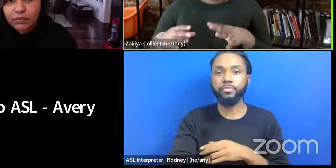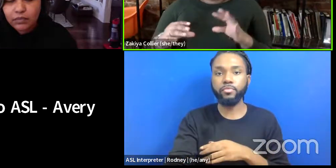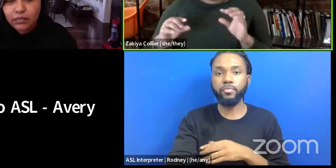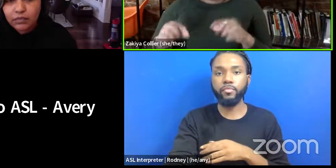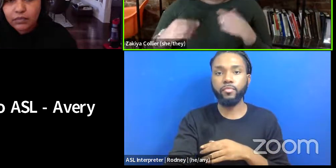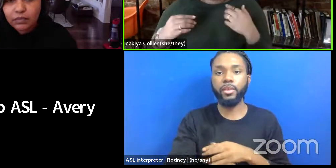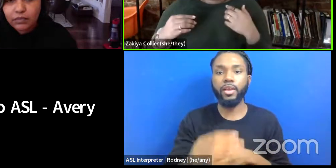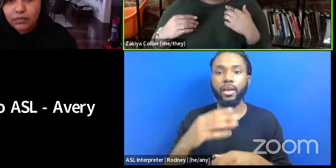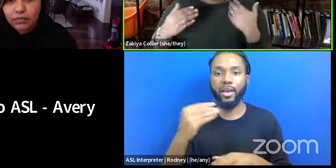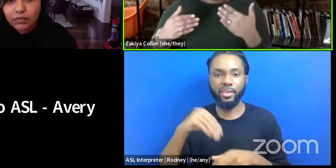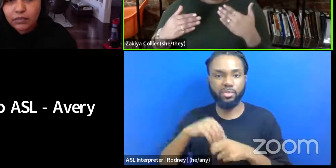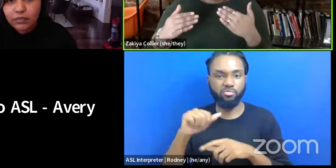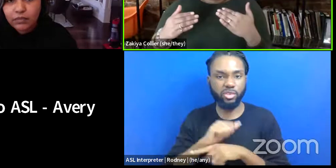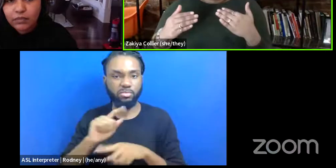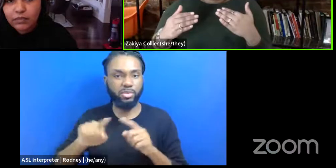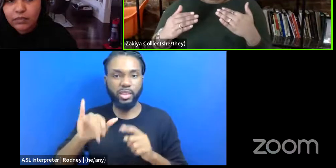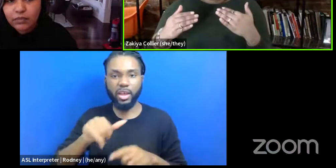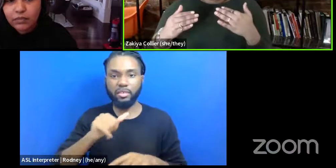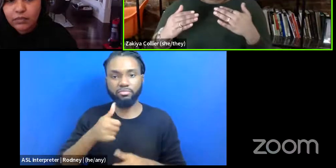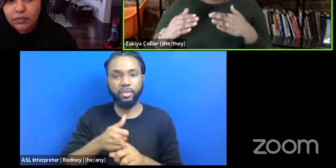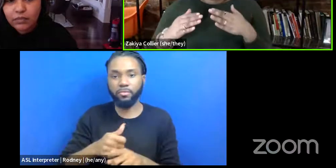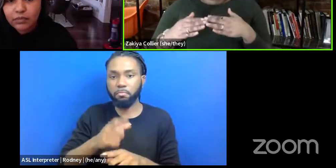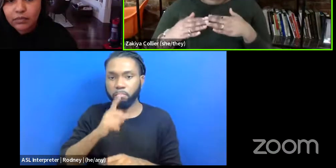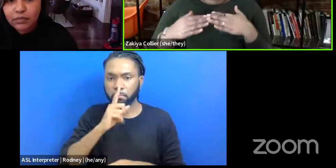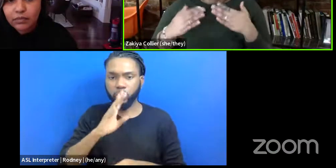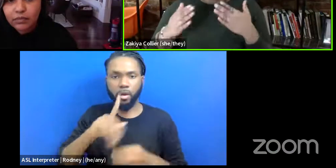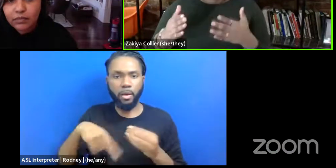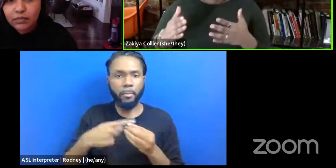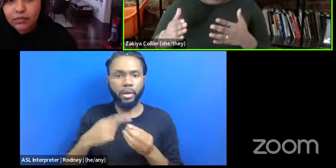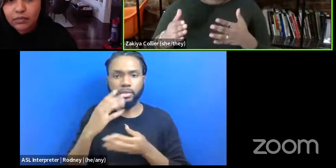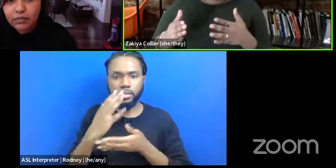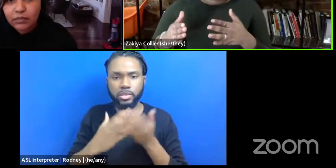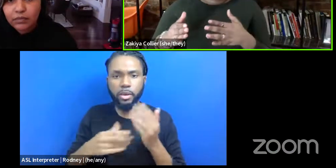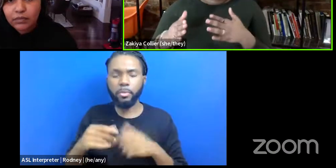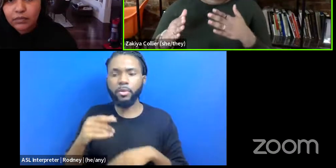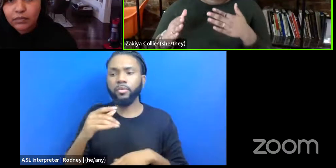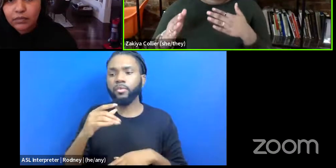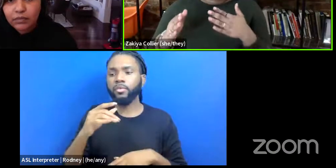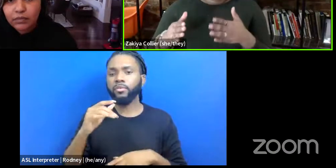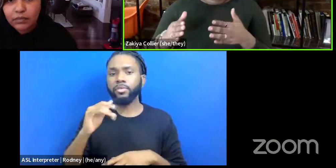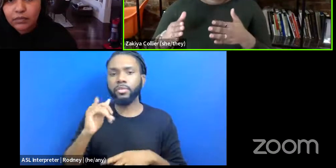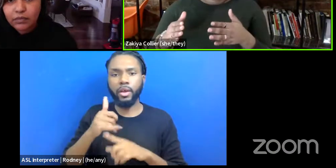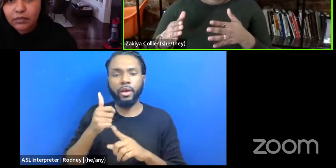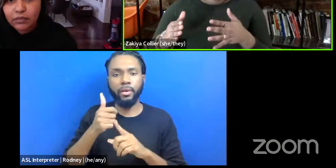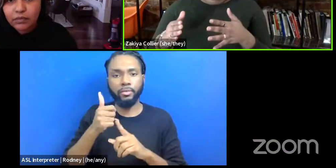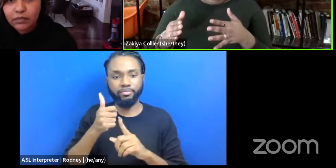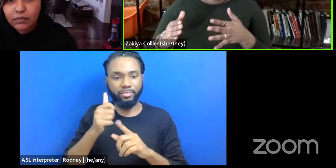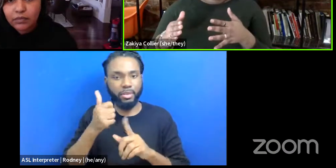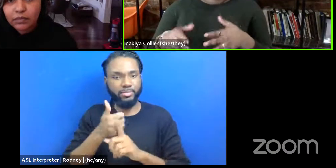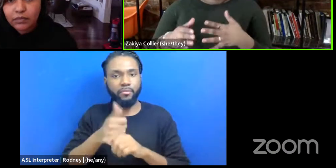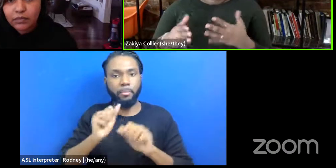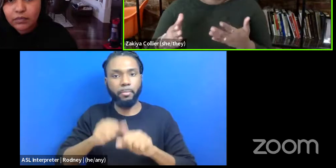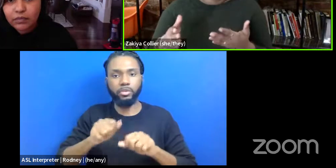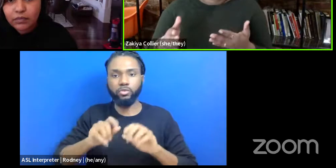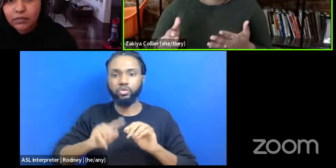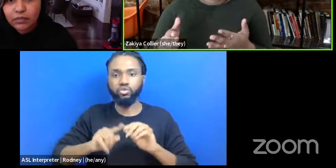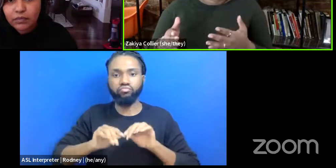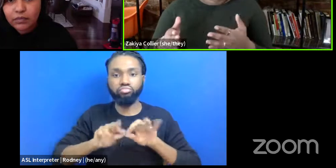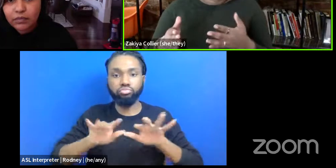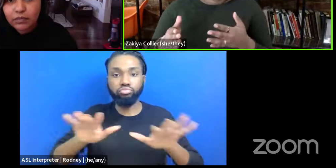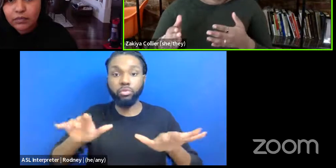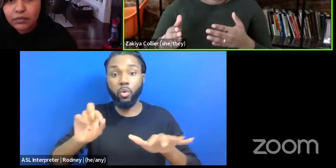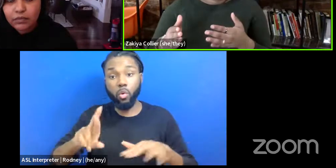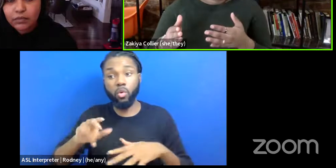but it didn't talk about you know, sort of the pervasiveness and, and the ability to, or the lack of